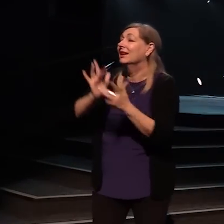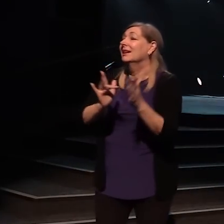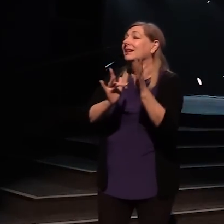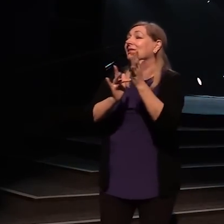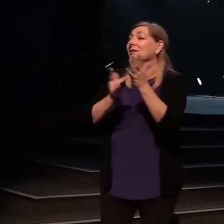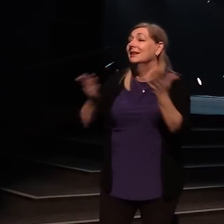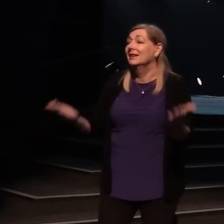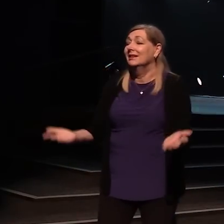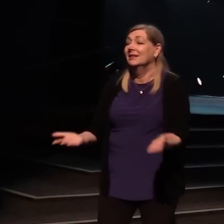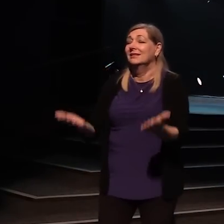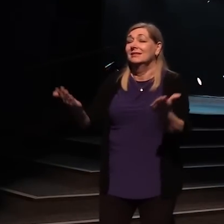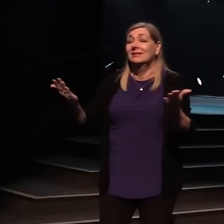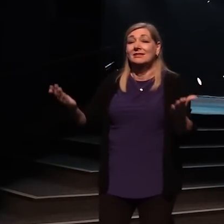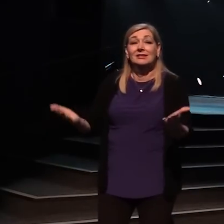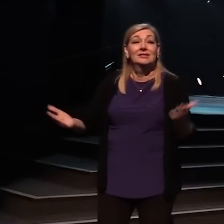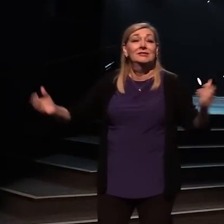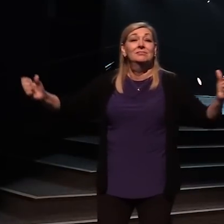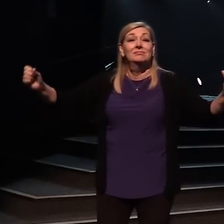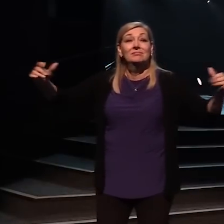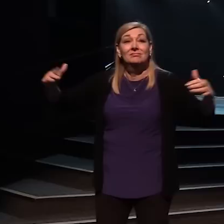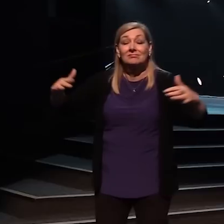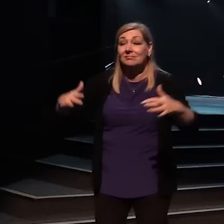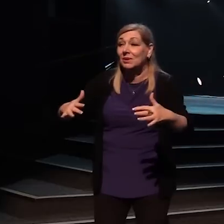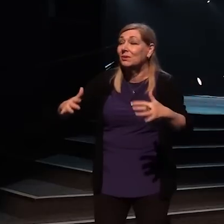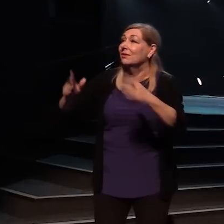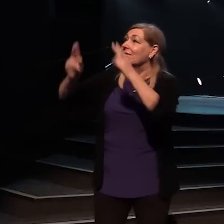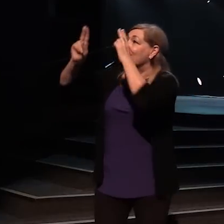Oh, let the of Amen.